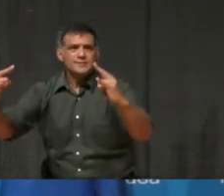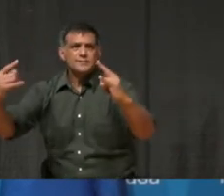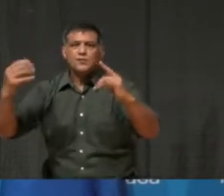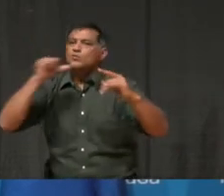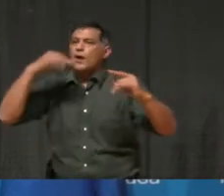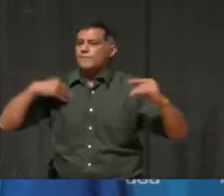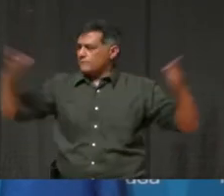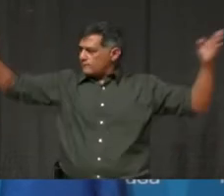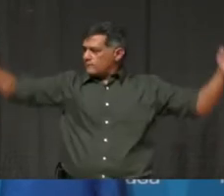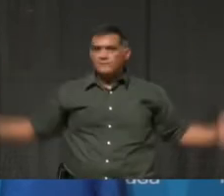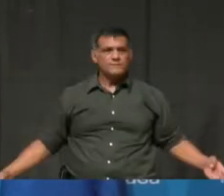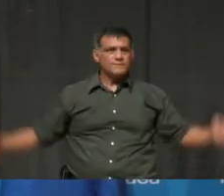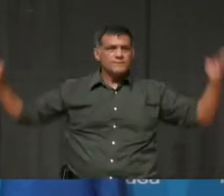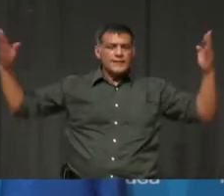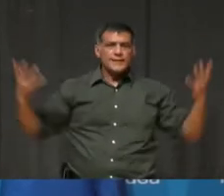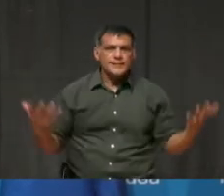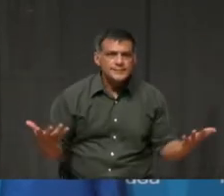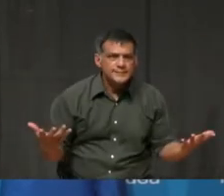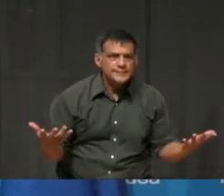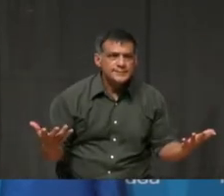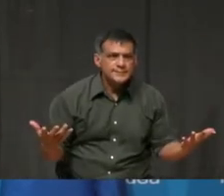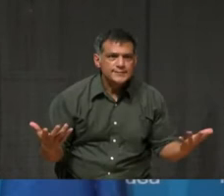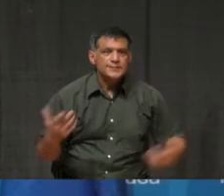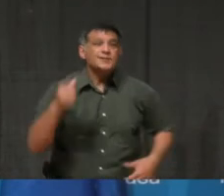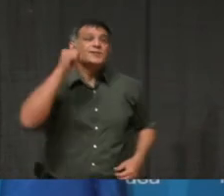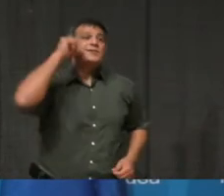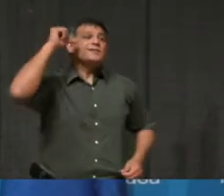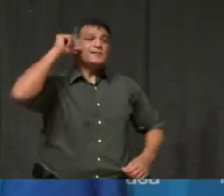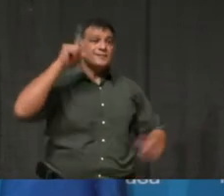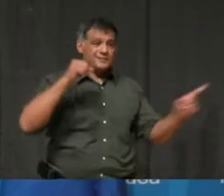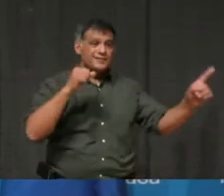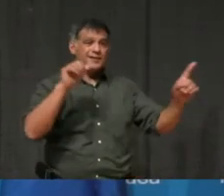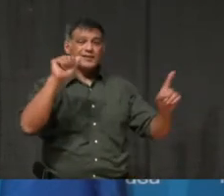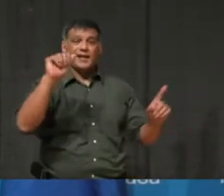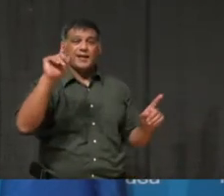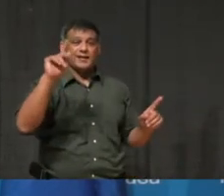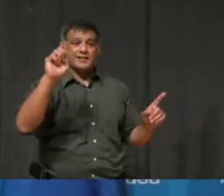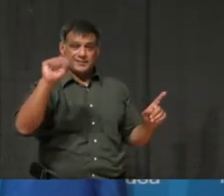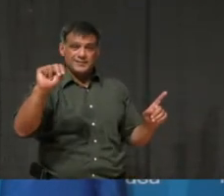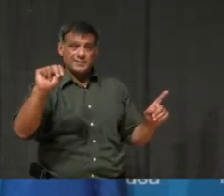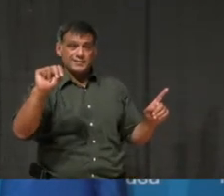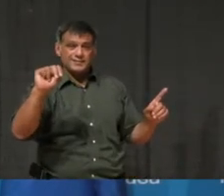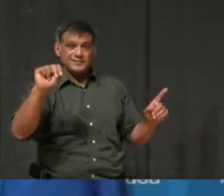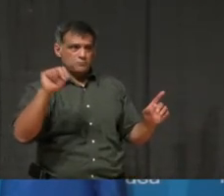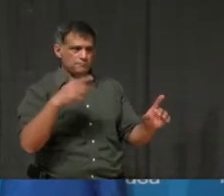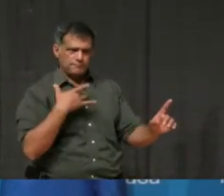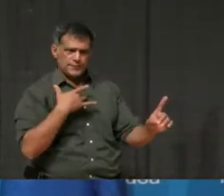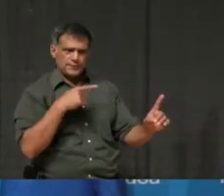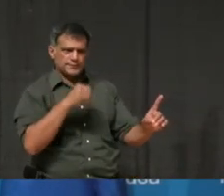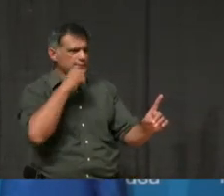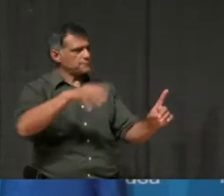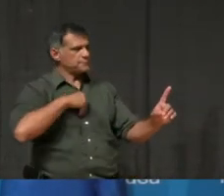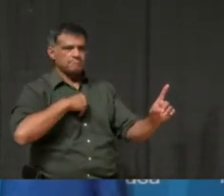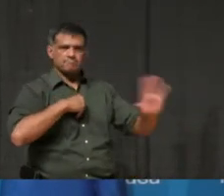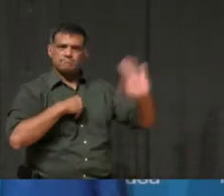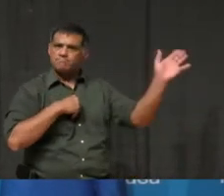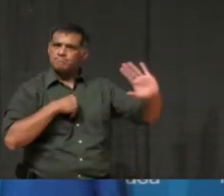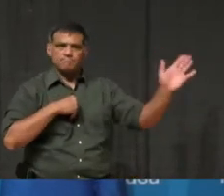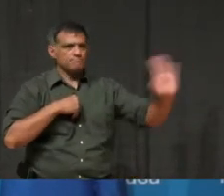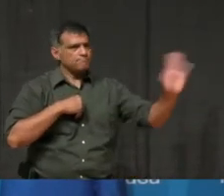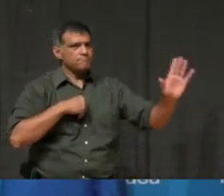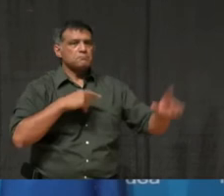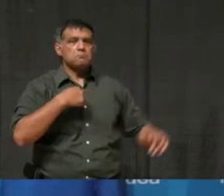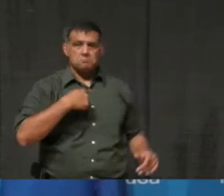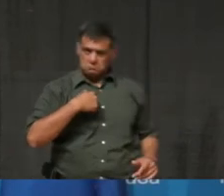yesterday in Etobicoke, I assure you we would have no tolerance for that either, and I believe that they will be issued the maximum fine under public health.